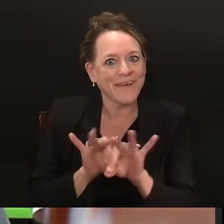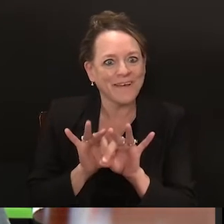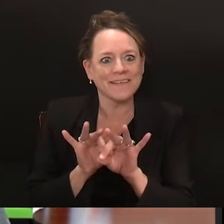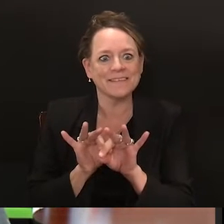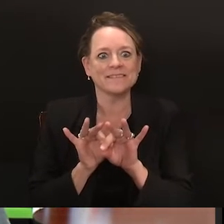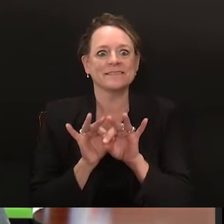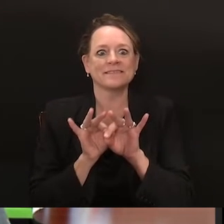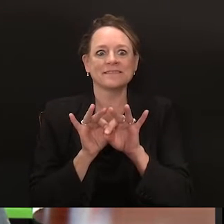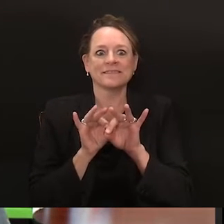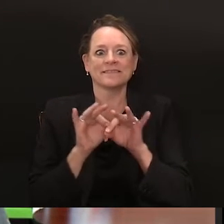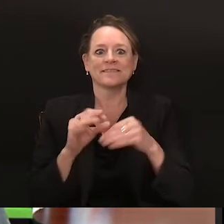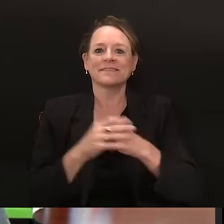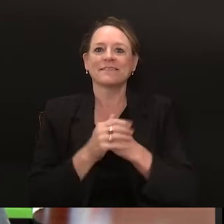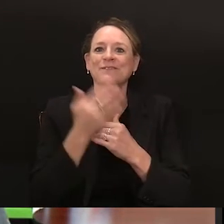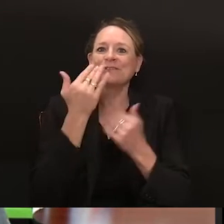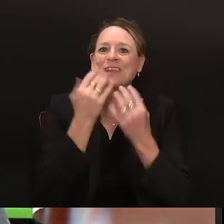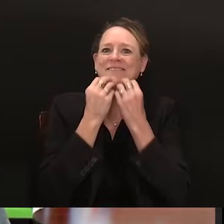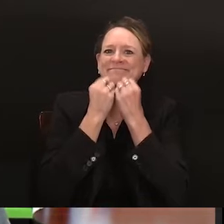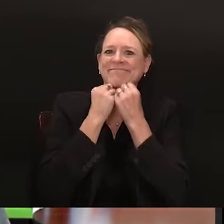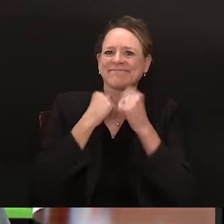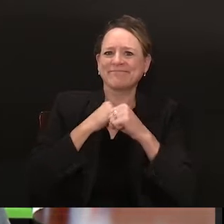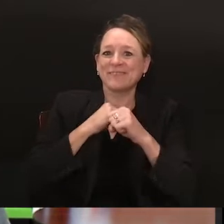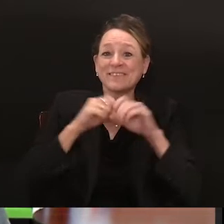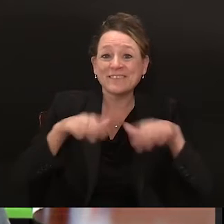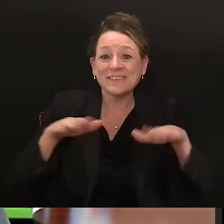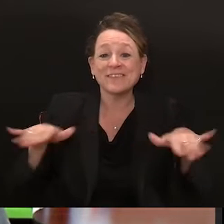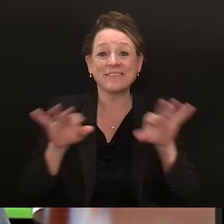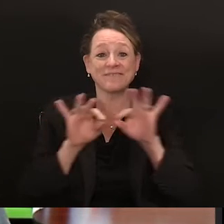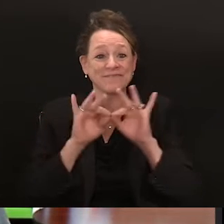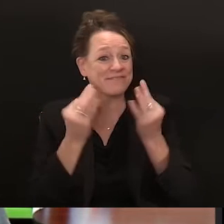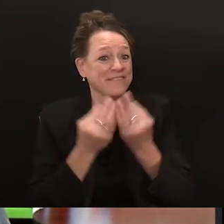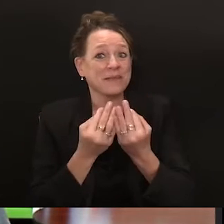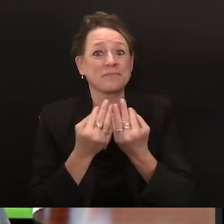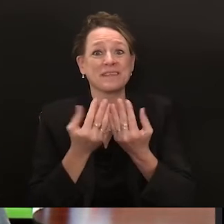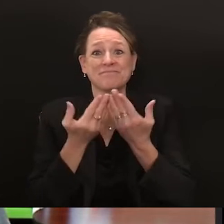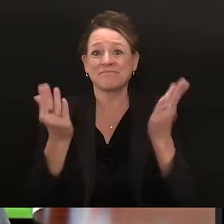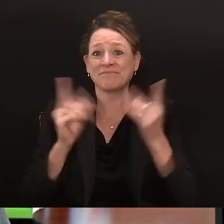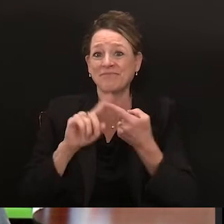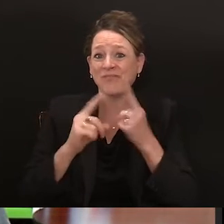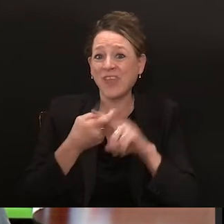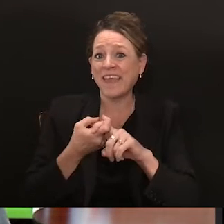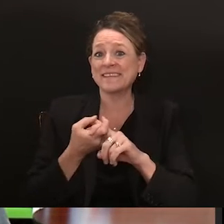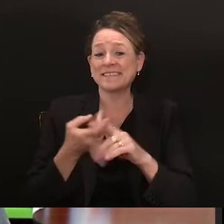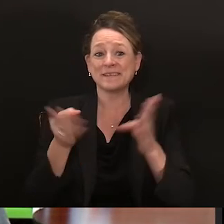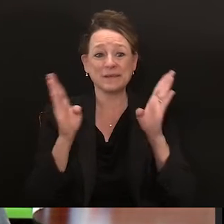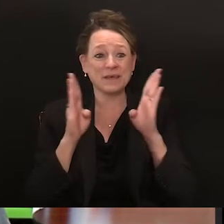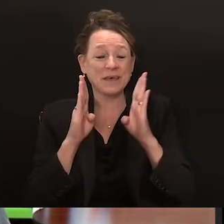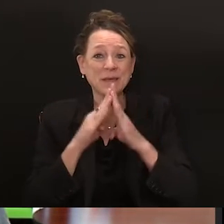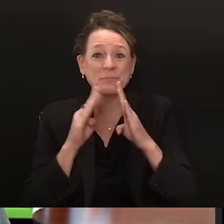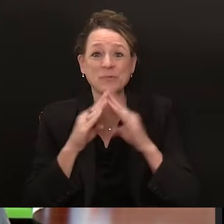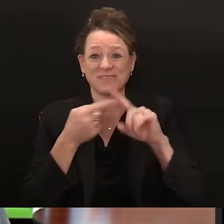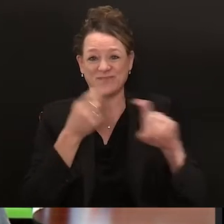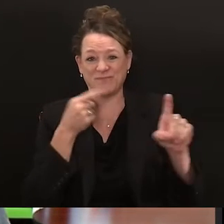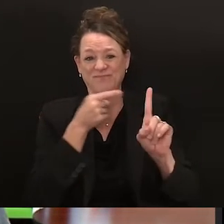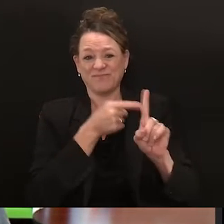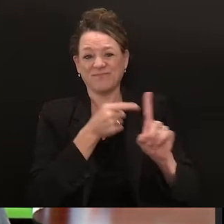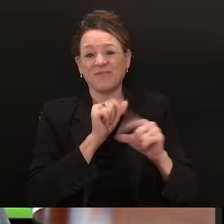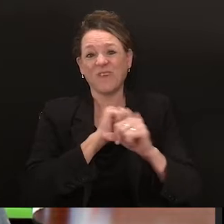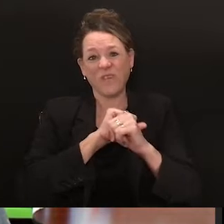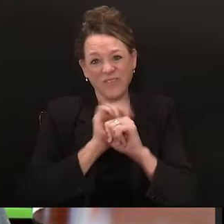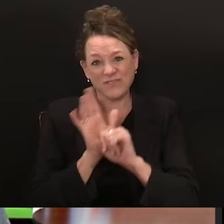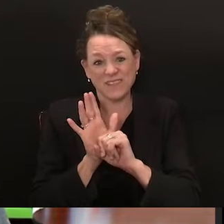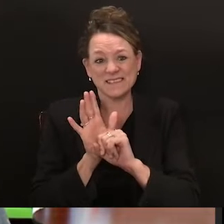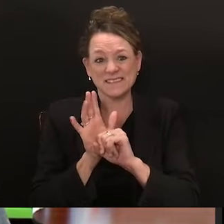all can do to help protect our children, our families, and our communities from COVID-19 and its complications.